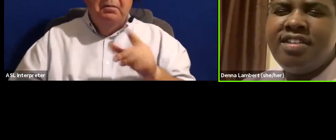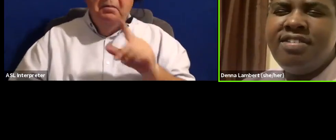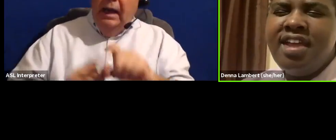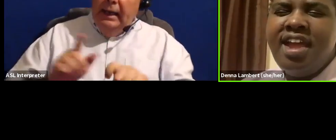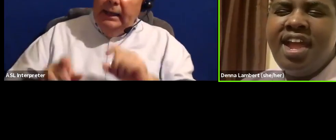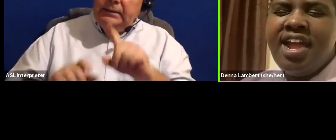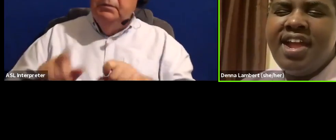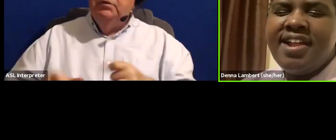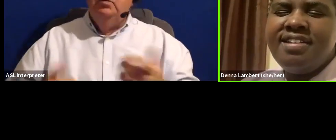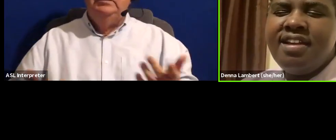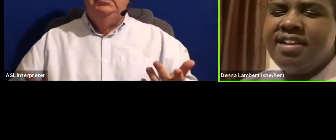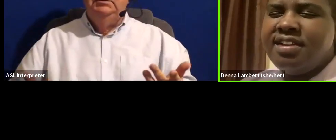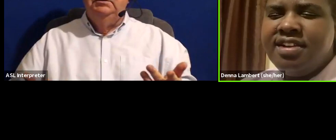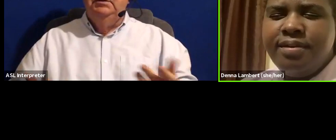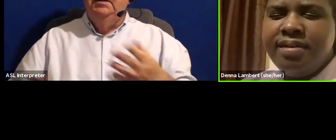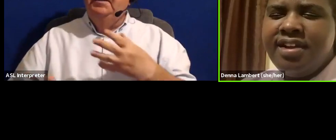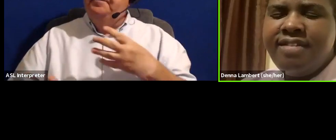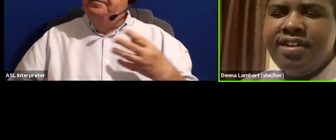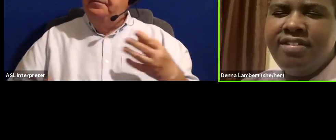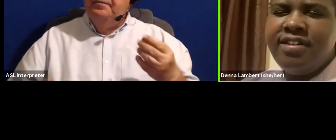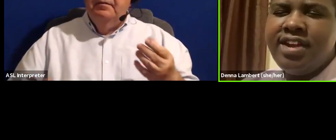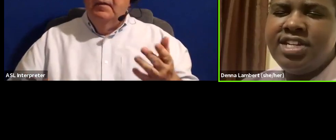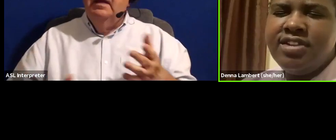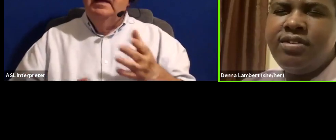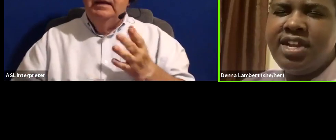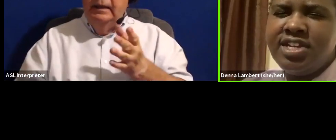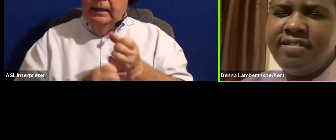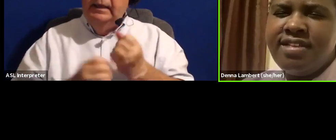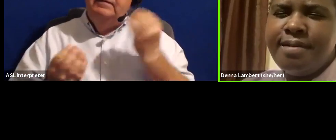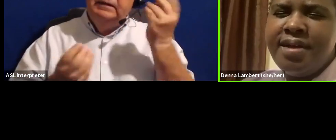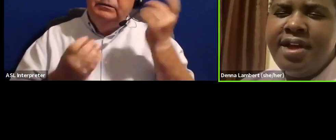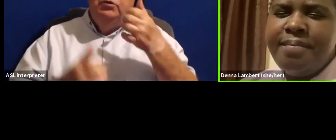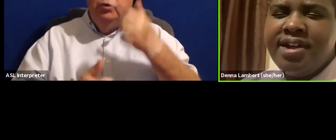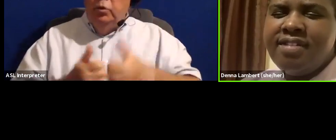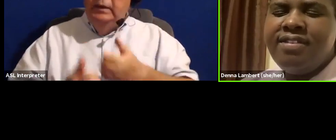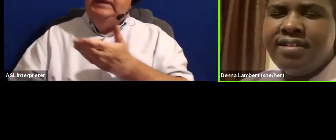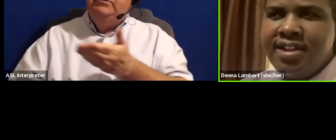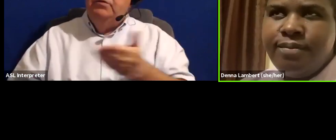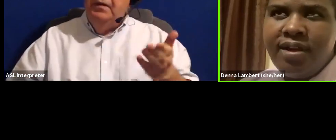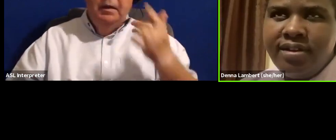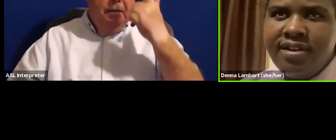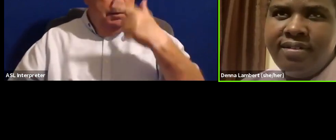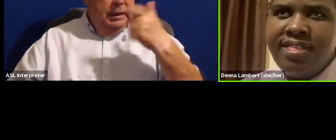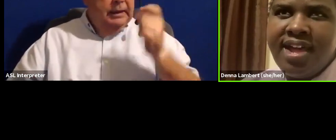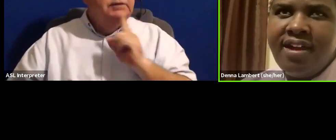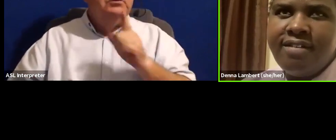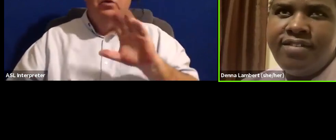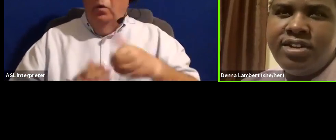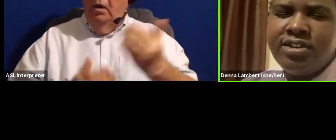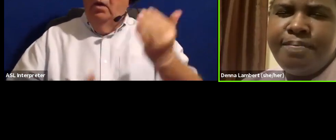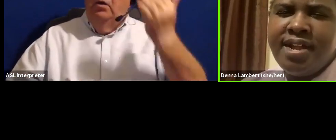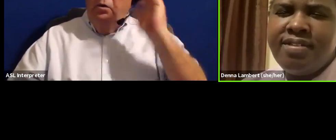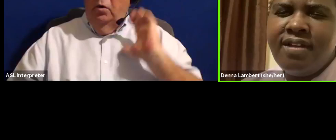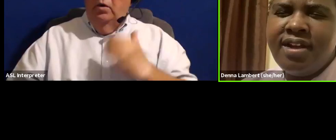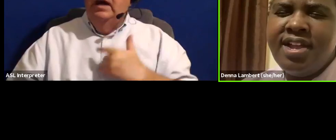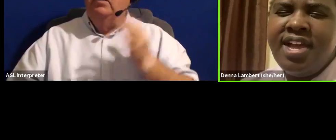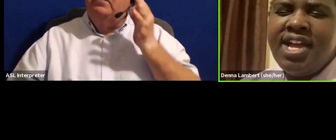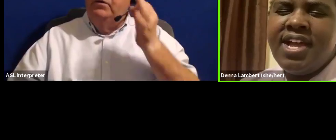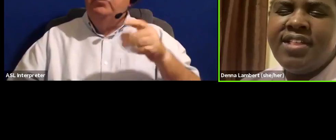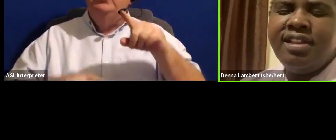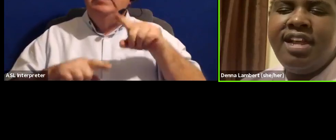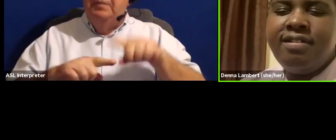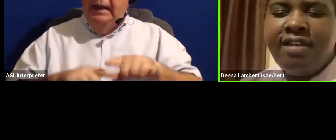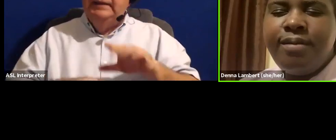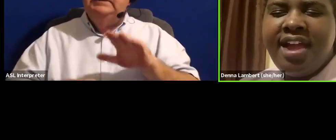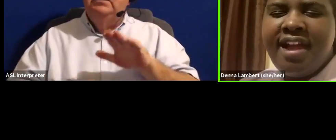questions, and give consideration to each of them, because certainly we all know that our future depends on